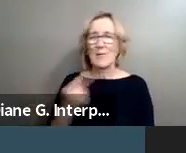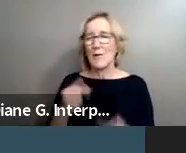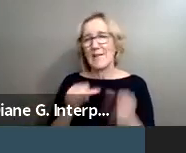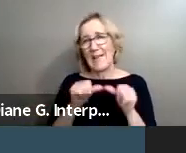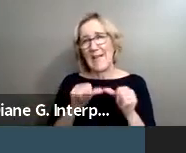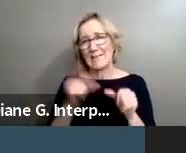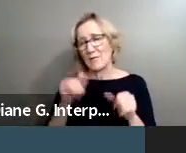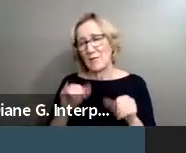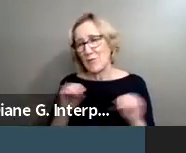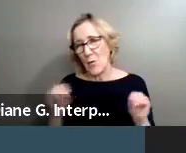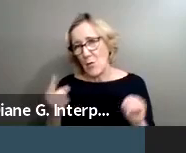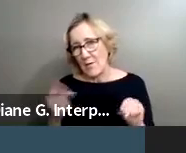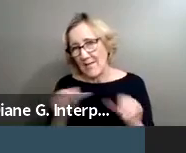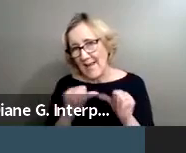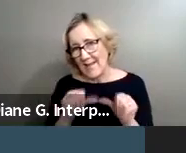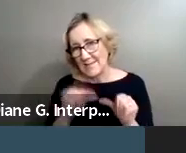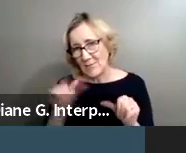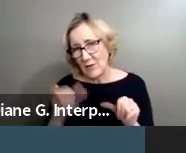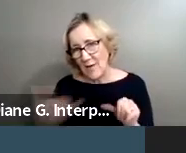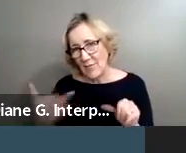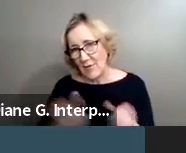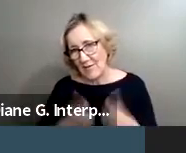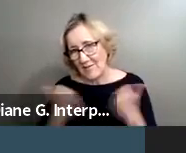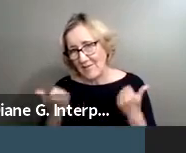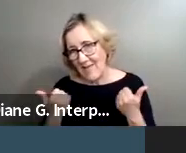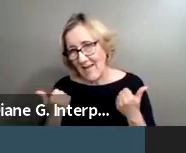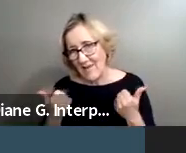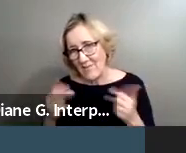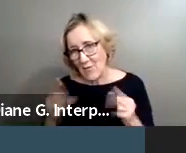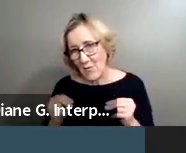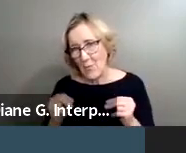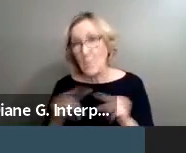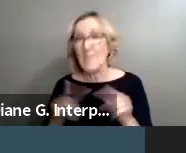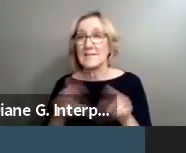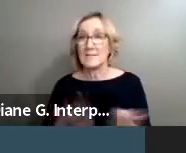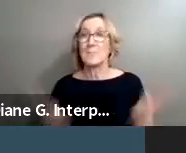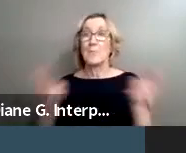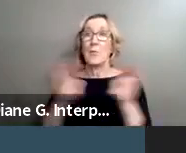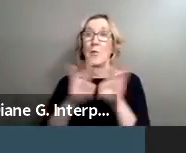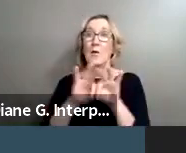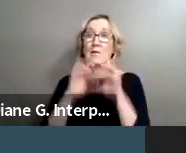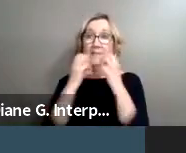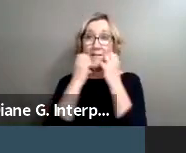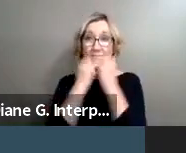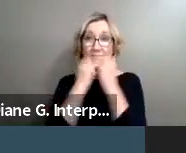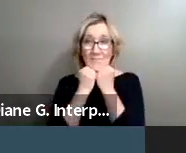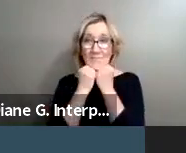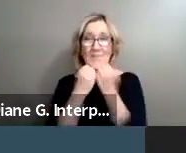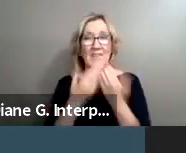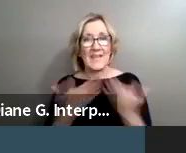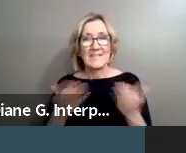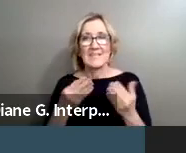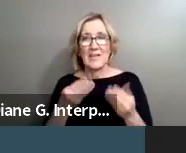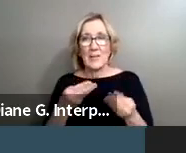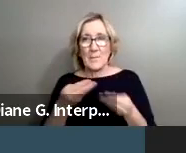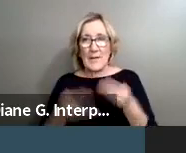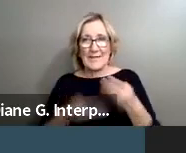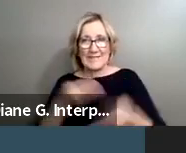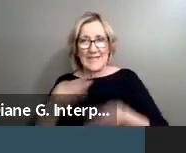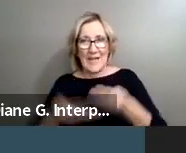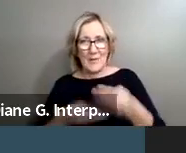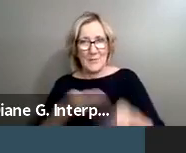Nobody gets to last forever for that matter. And it's really, really nice and important to have things that you can pass down generationally,